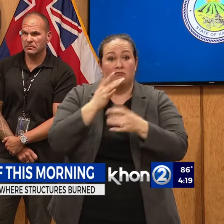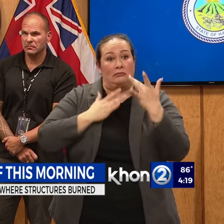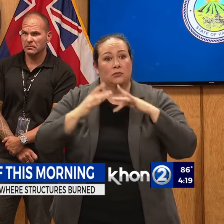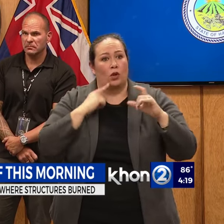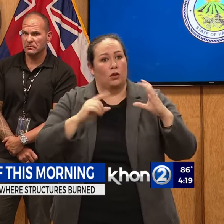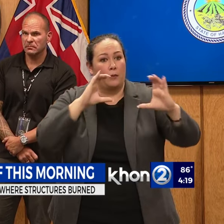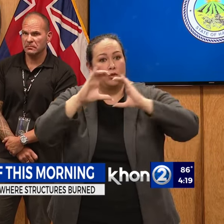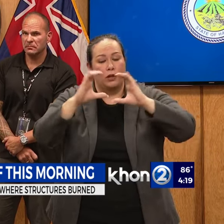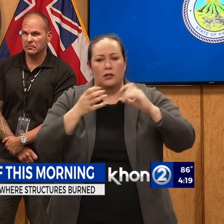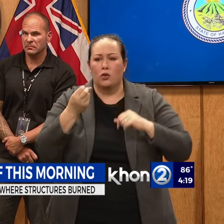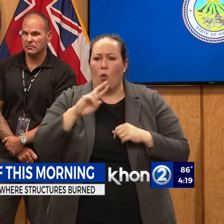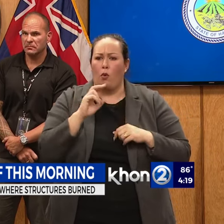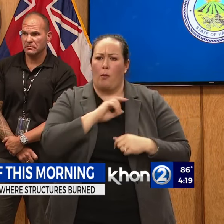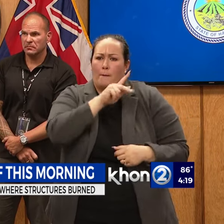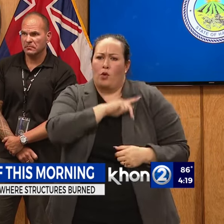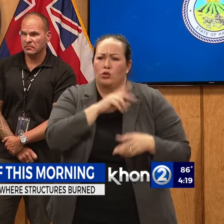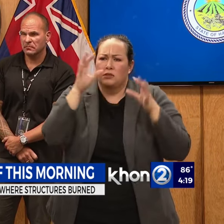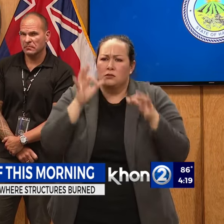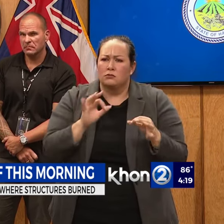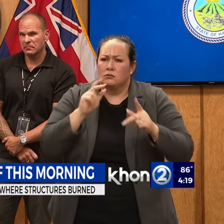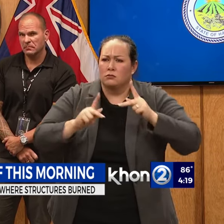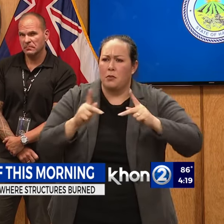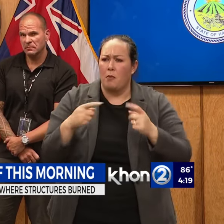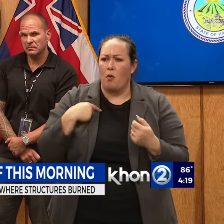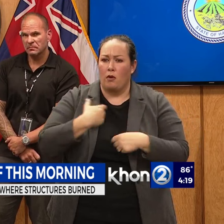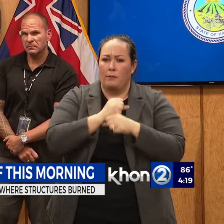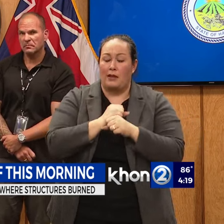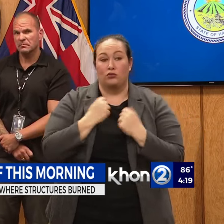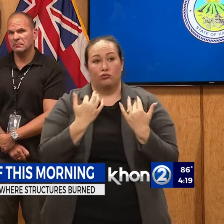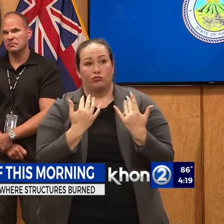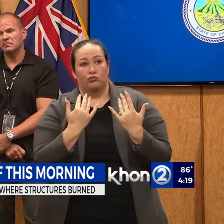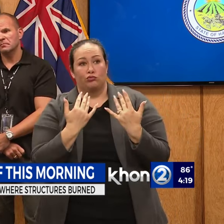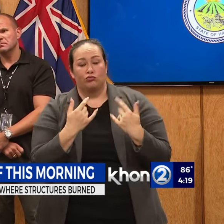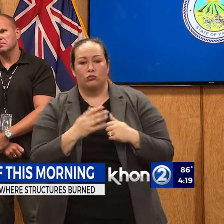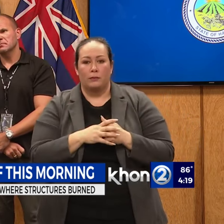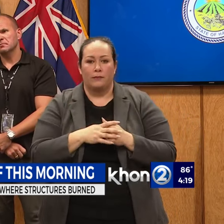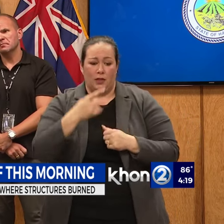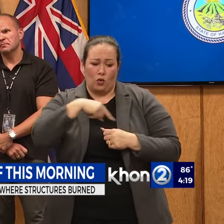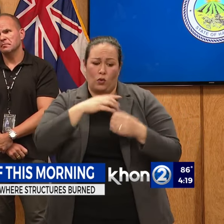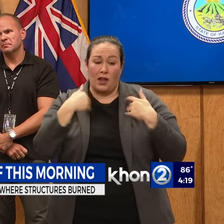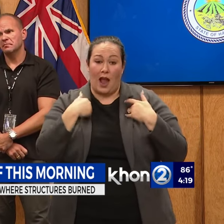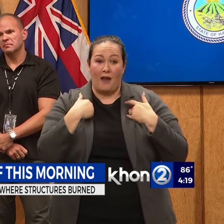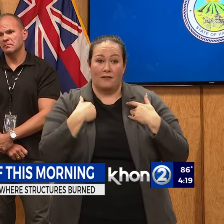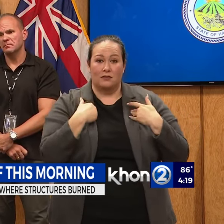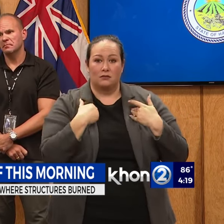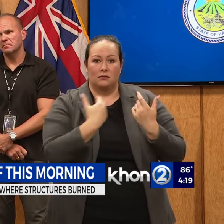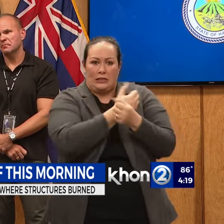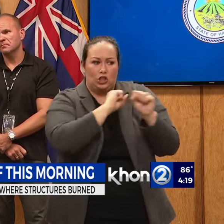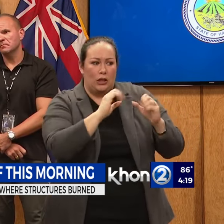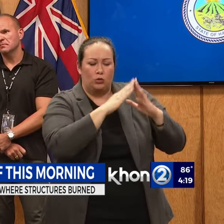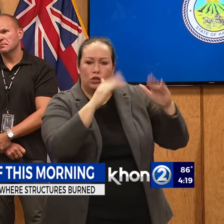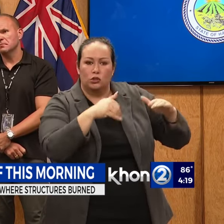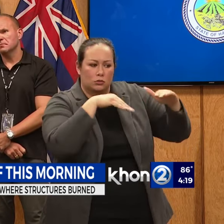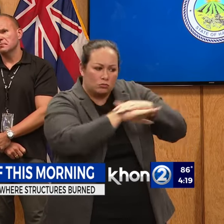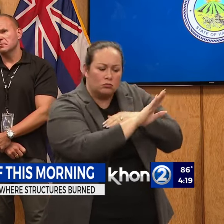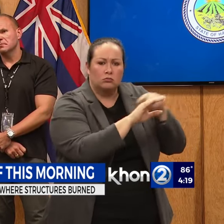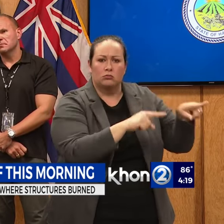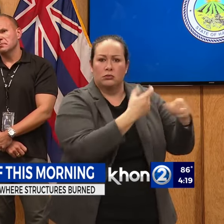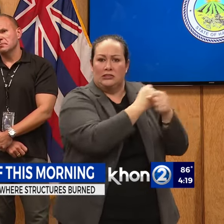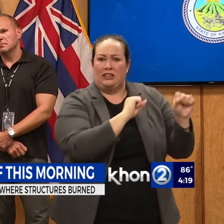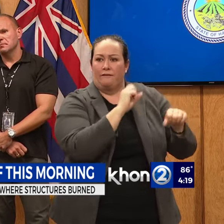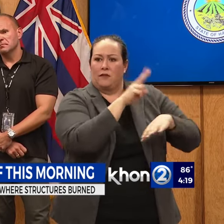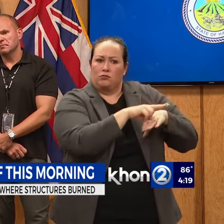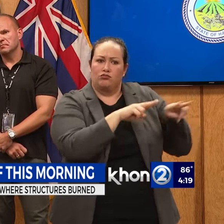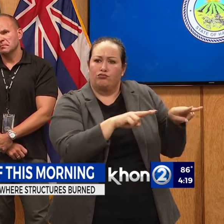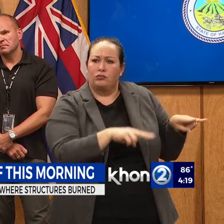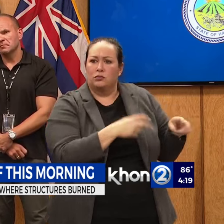personal decision that people make to wait it out. Because we do have shelters that we've made available. And on